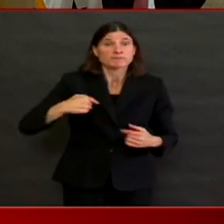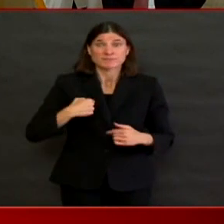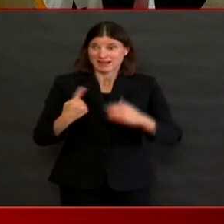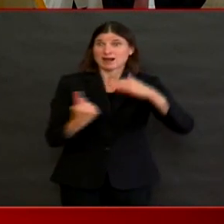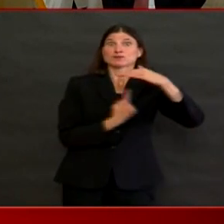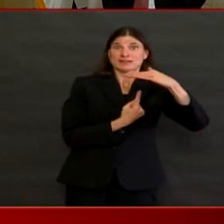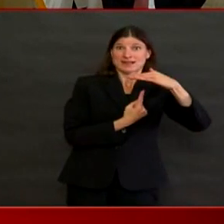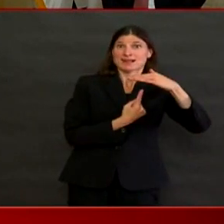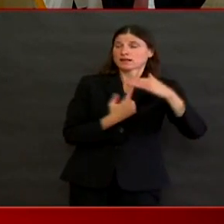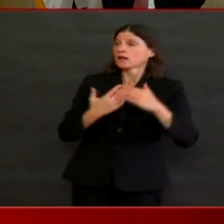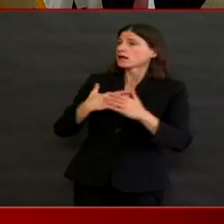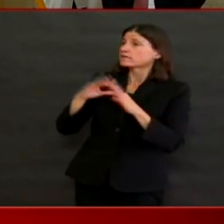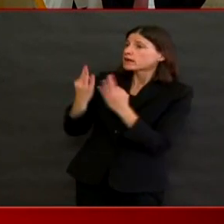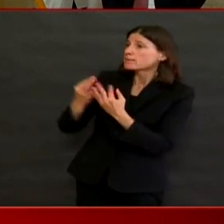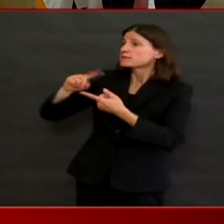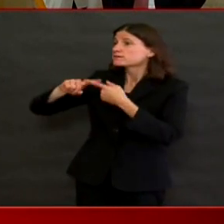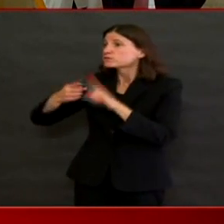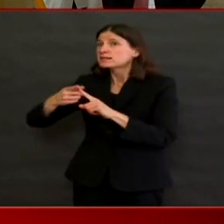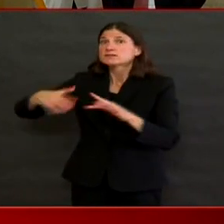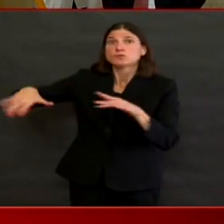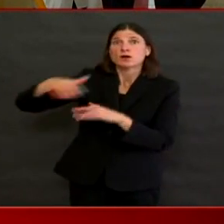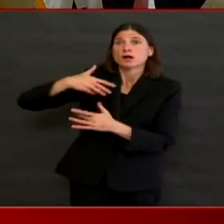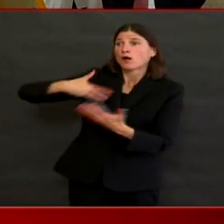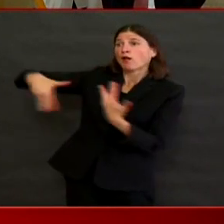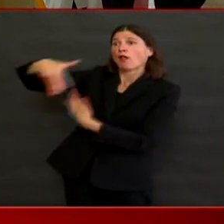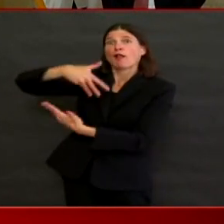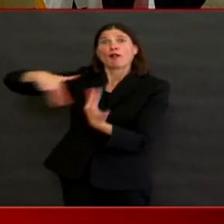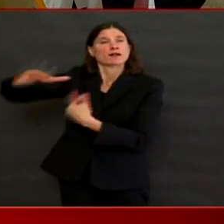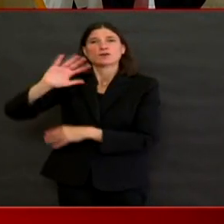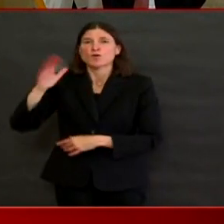or being in the kitchen in shifts.